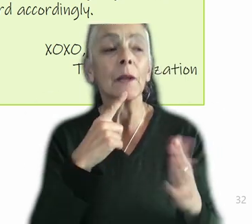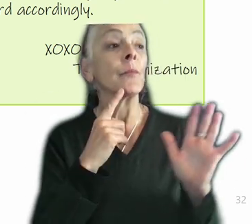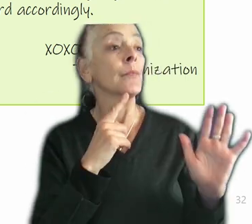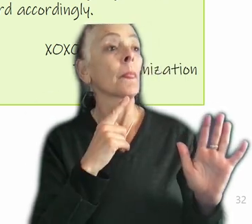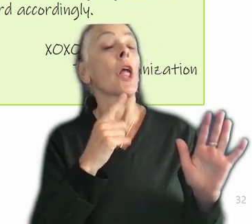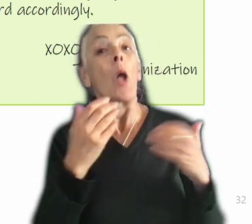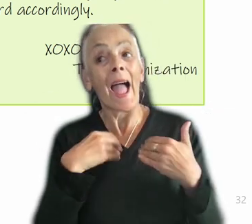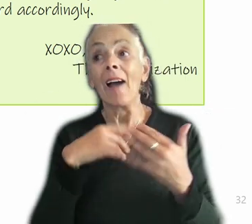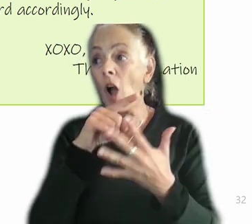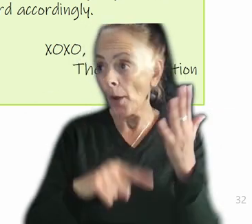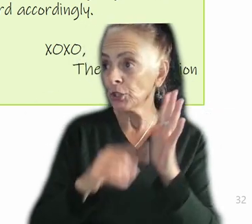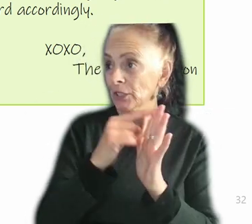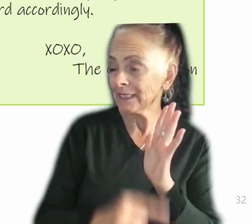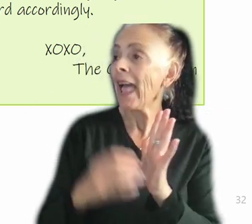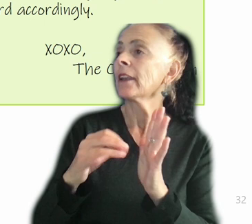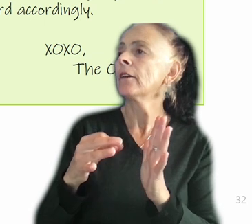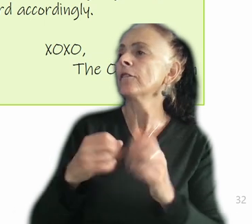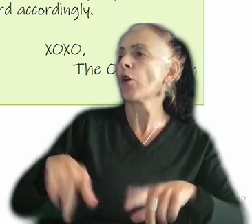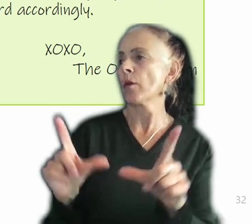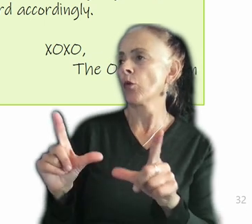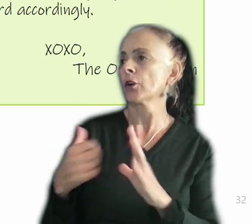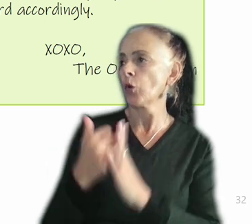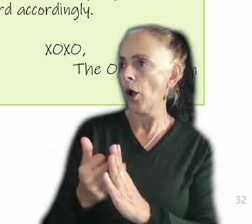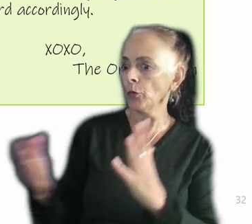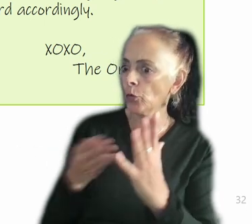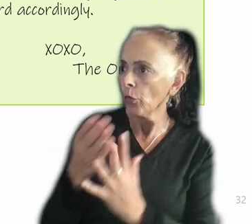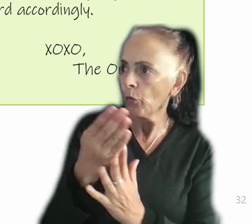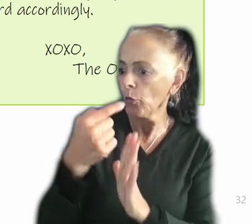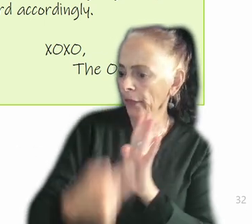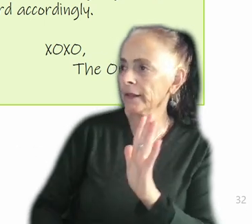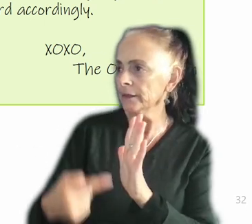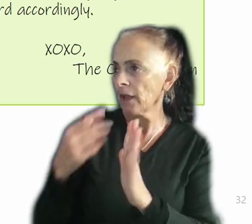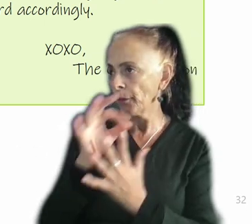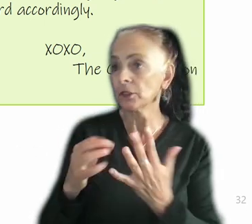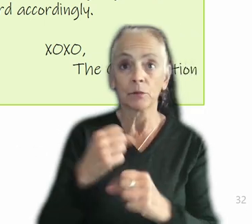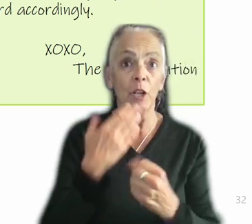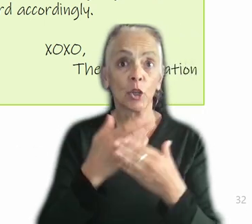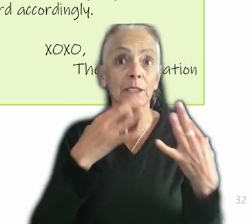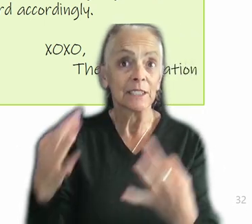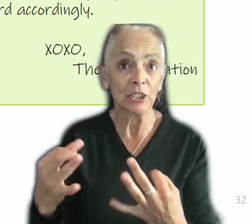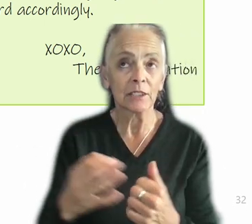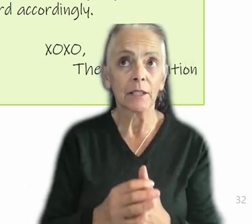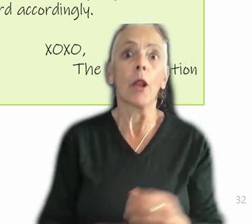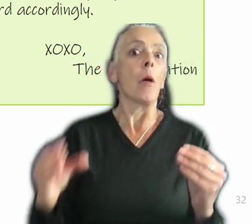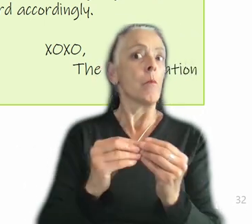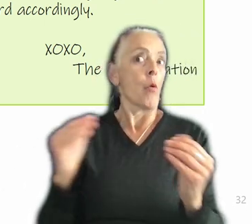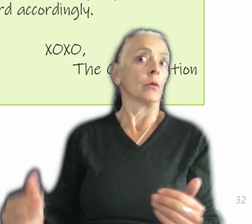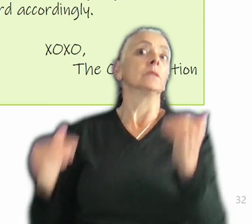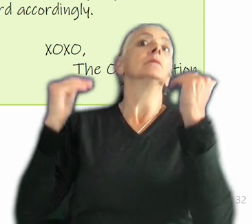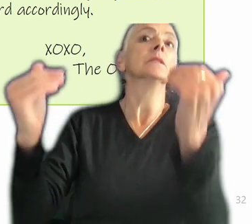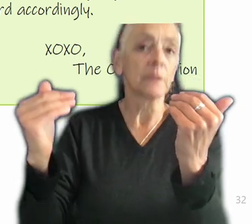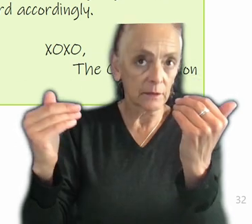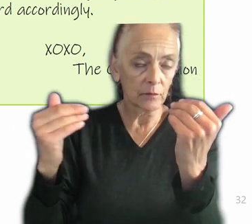also here's a framework to kind of help you work your way through your options so you make good decisions. An even more sophisticated approach would